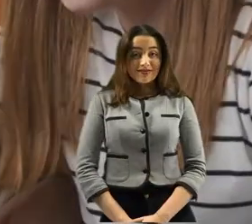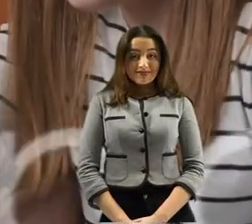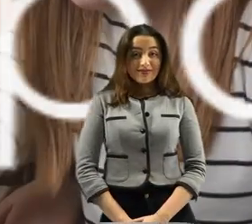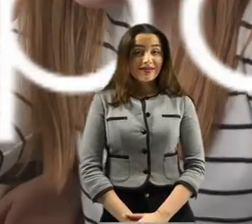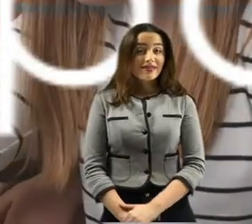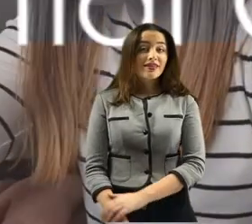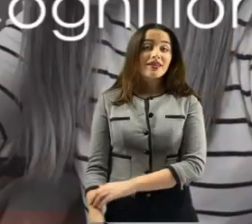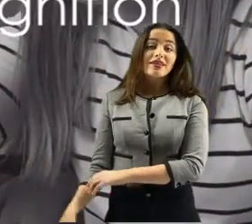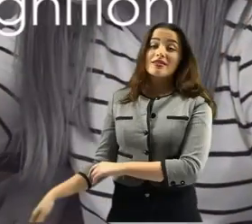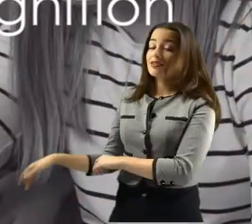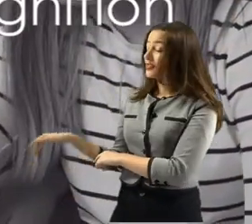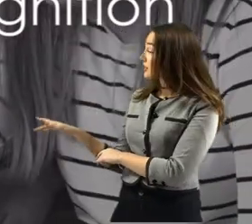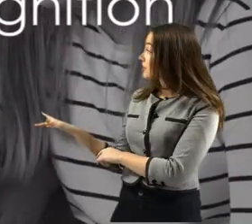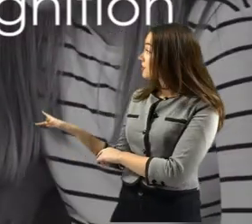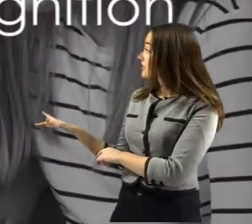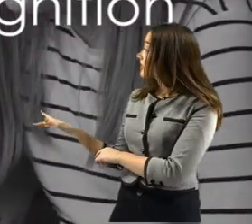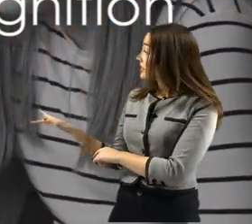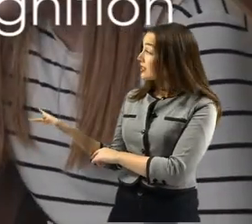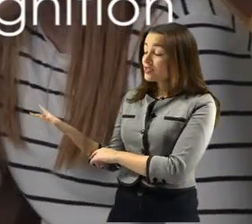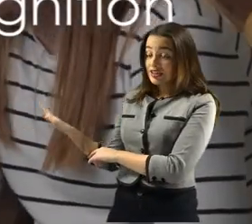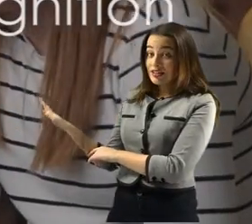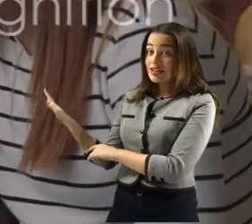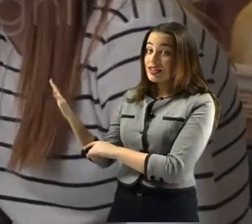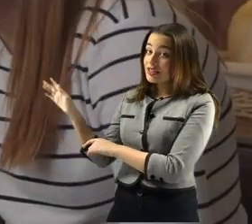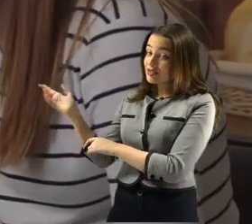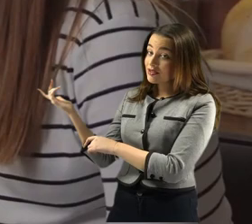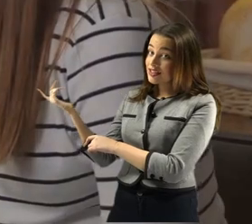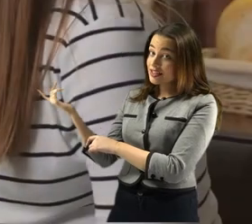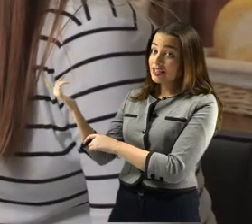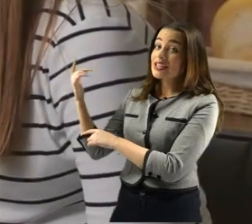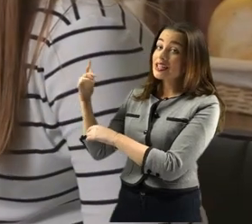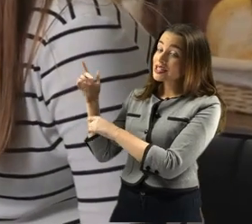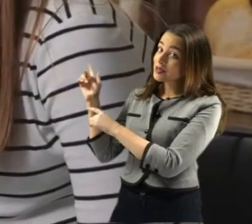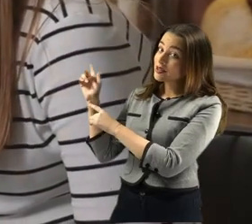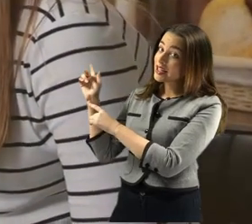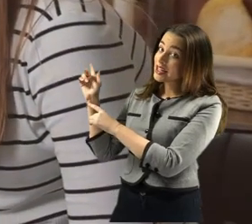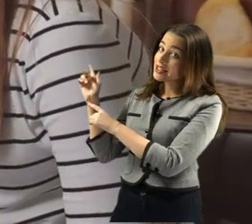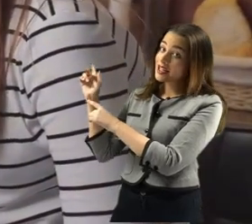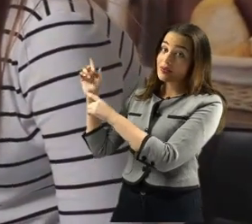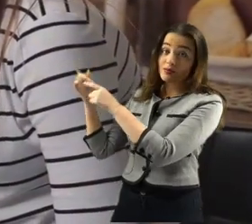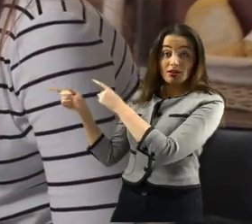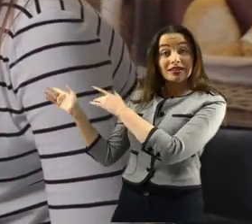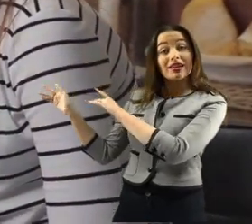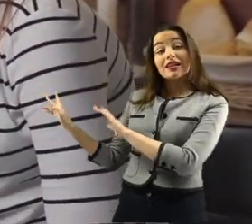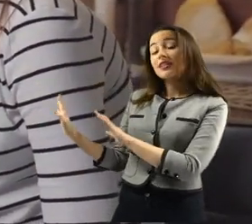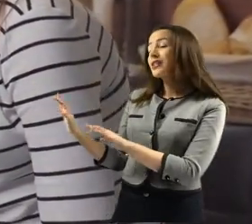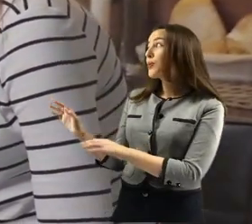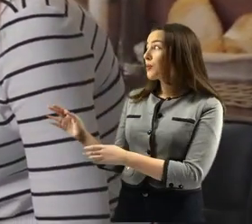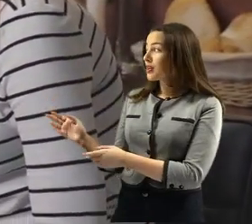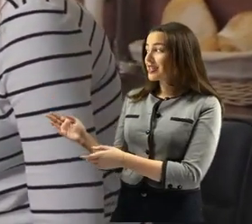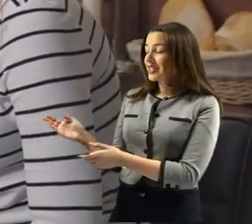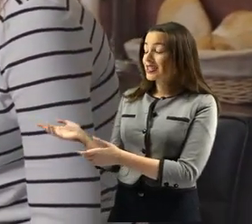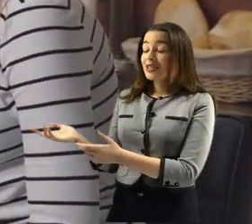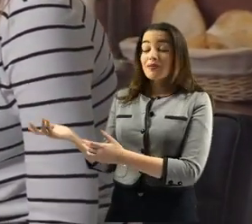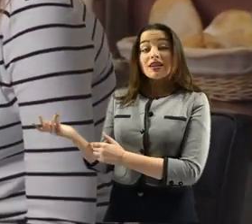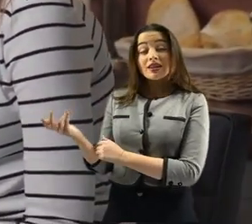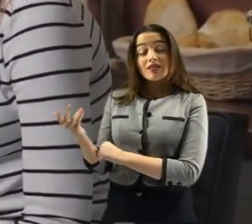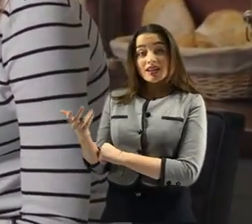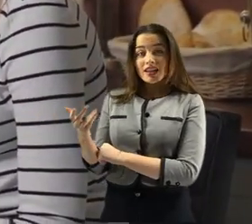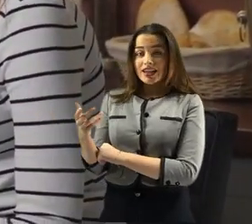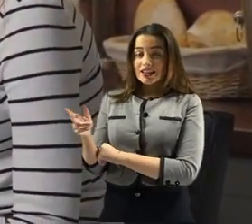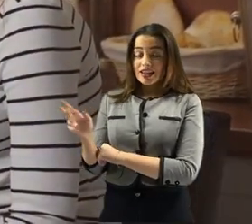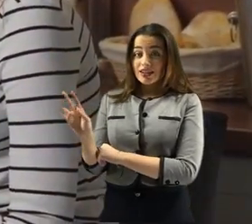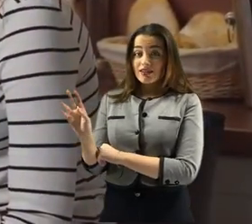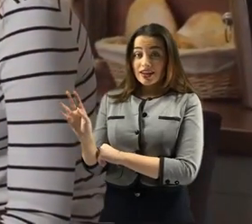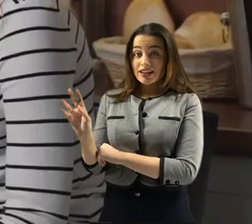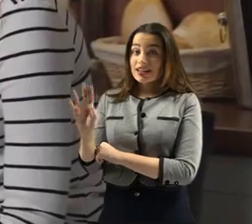Now, let's delve deeper into the realm of visual thinking and spatial cognition. Visual thinking, as the name suggests, is the ability to